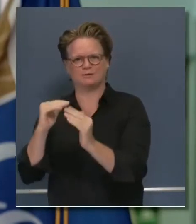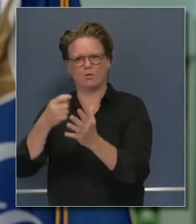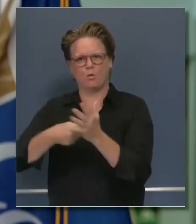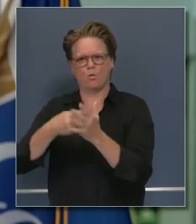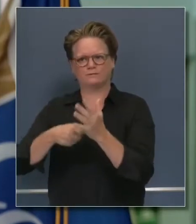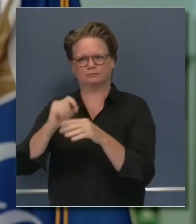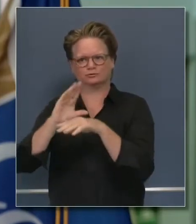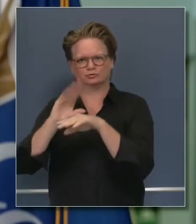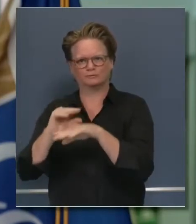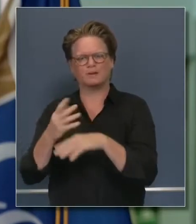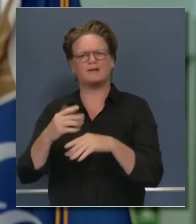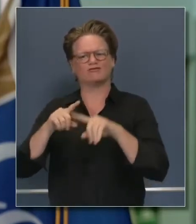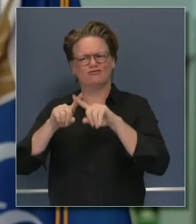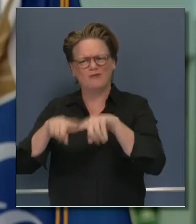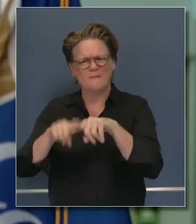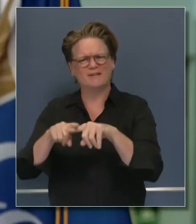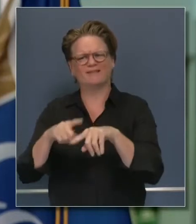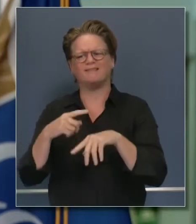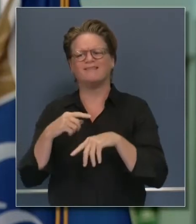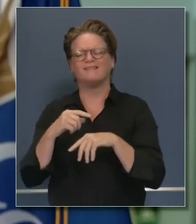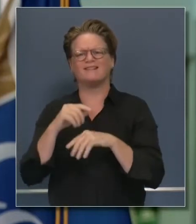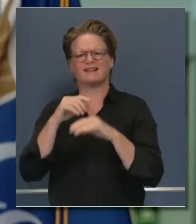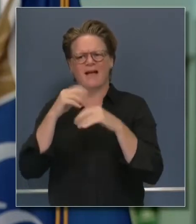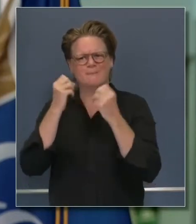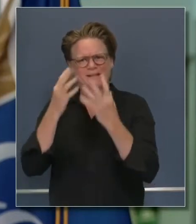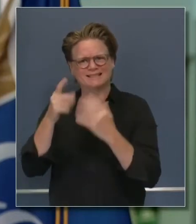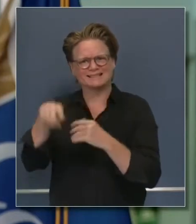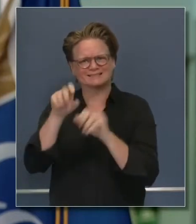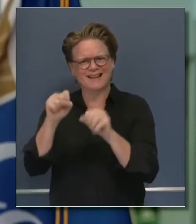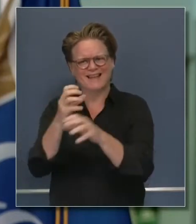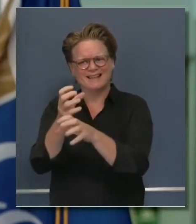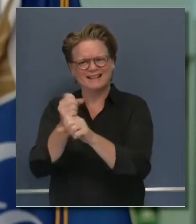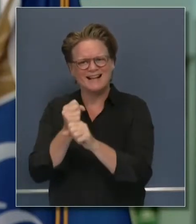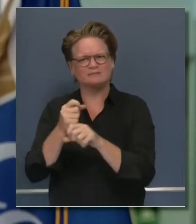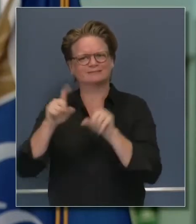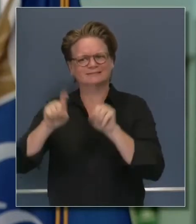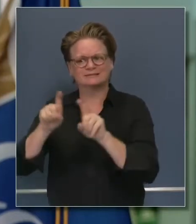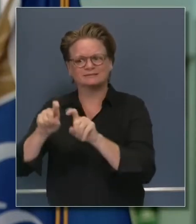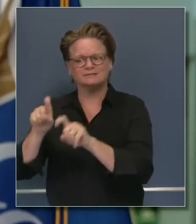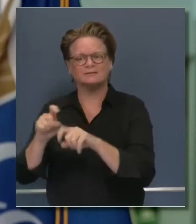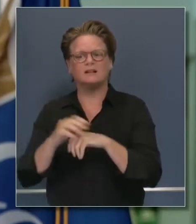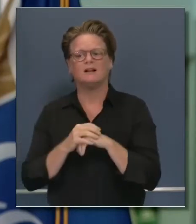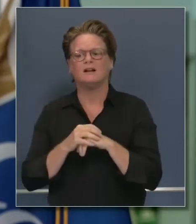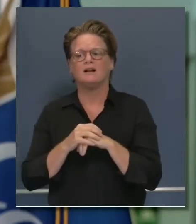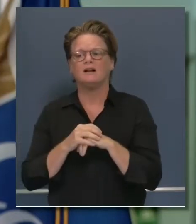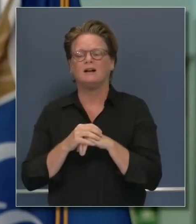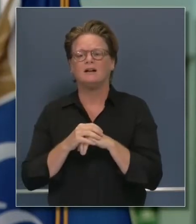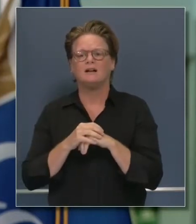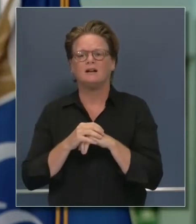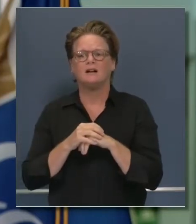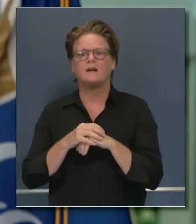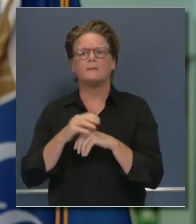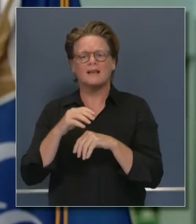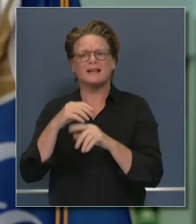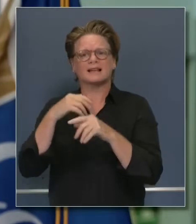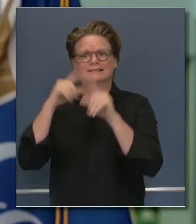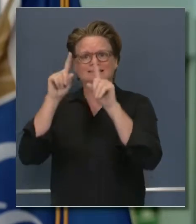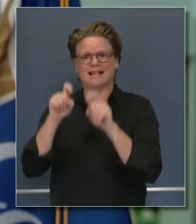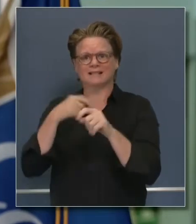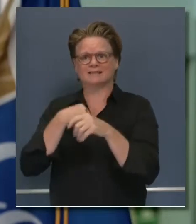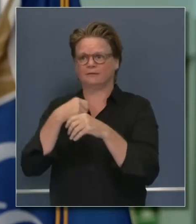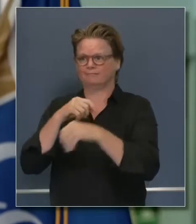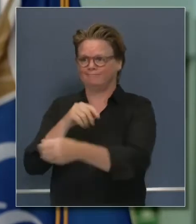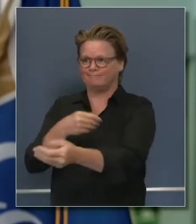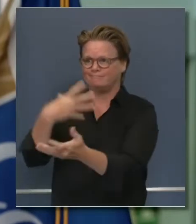in terms of getting tests and getting more importantly test results back in a timely manner. There's an old saw that says